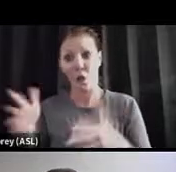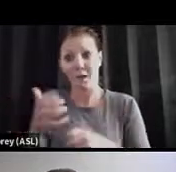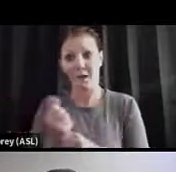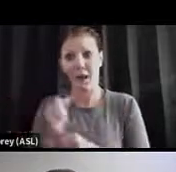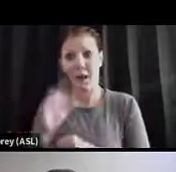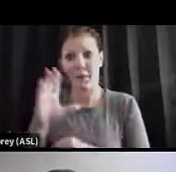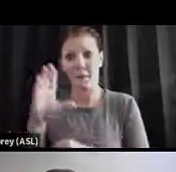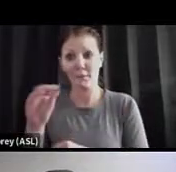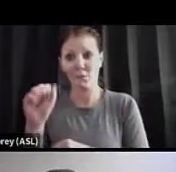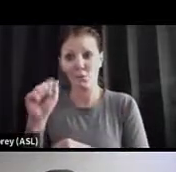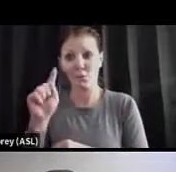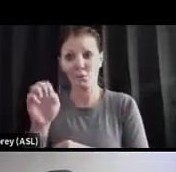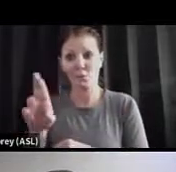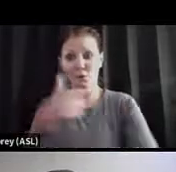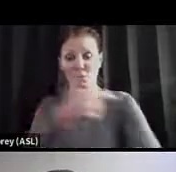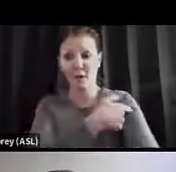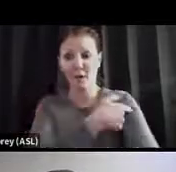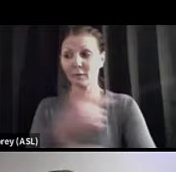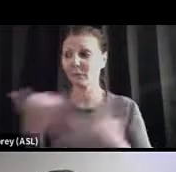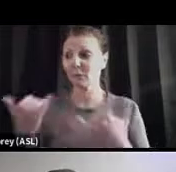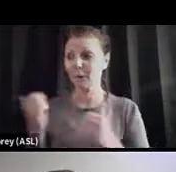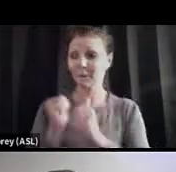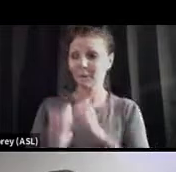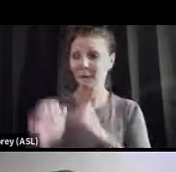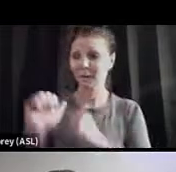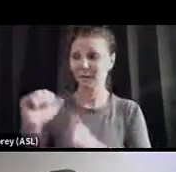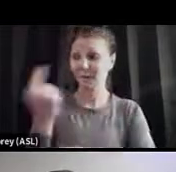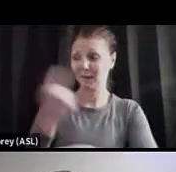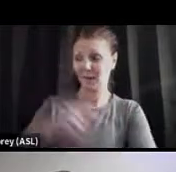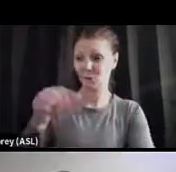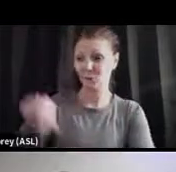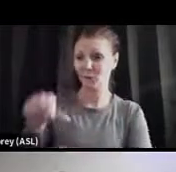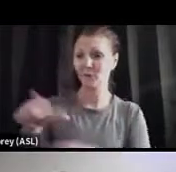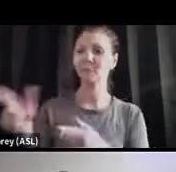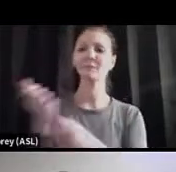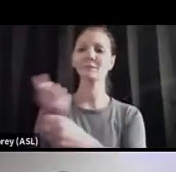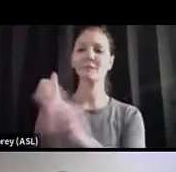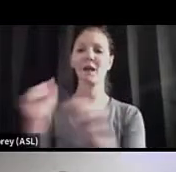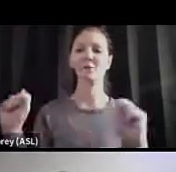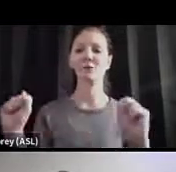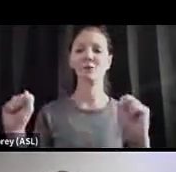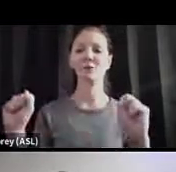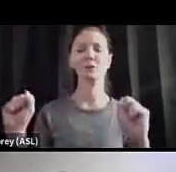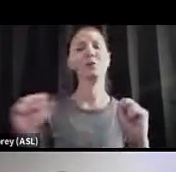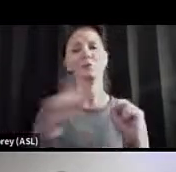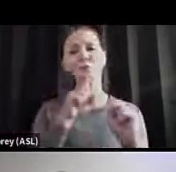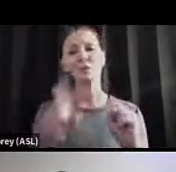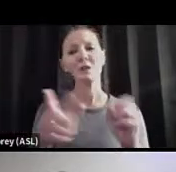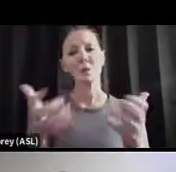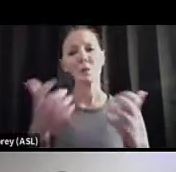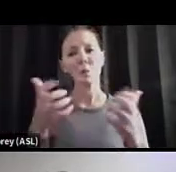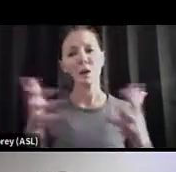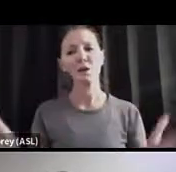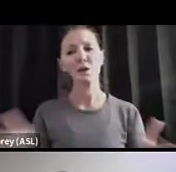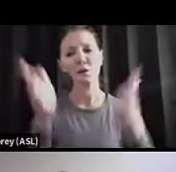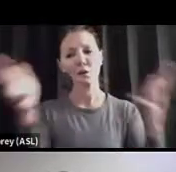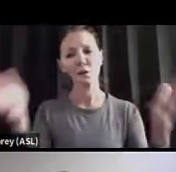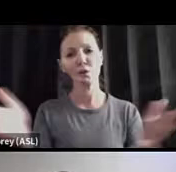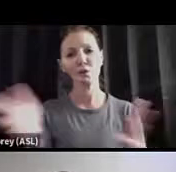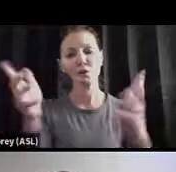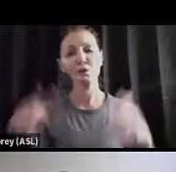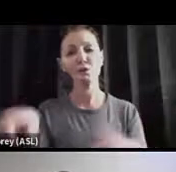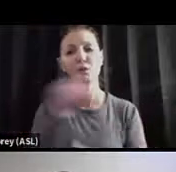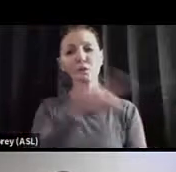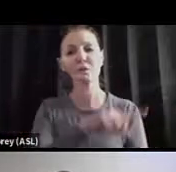And she's just past 10 days now, so she's safe. So I just really want to encourage folks that are out there to take